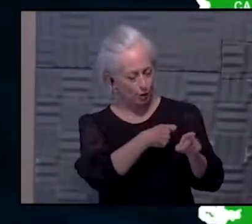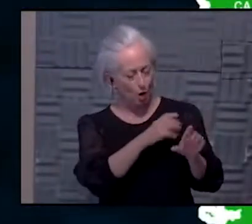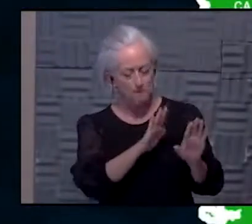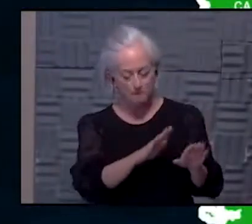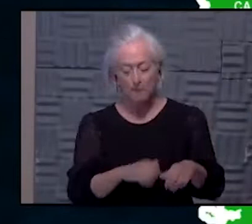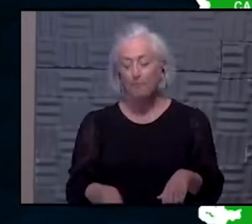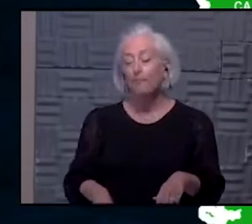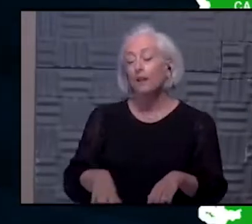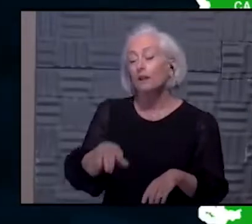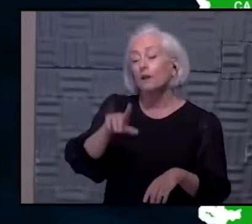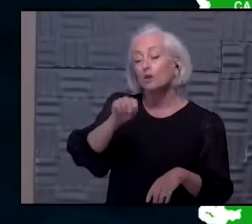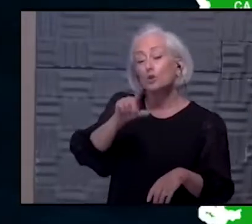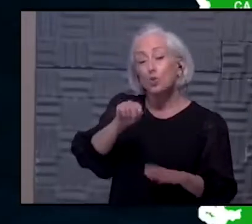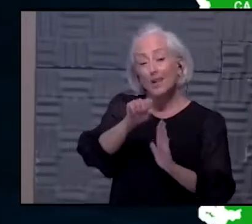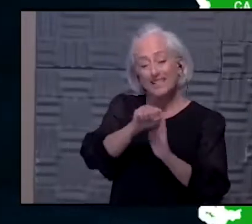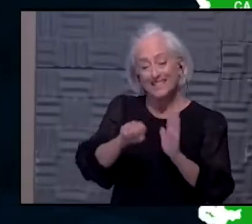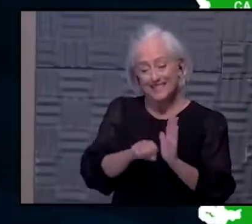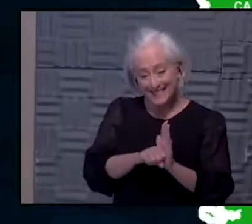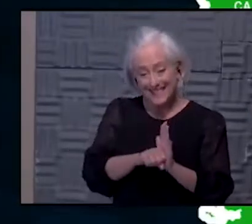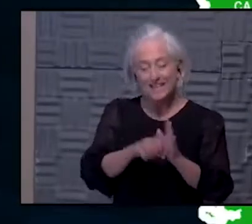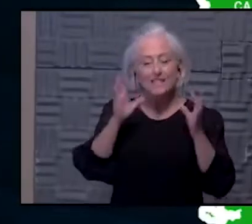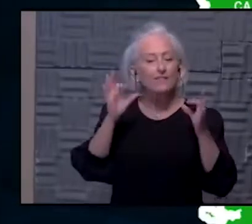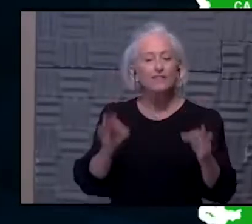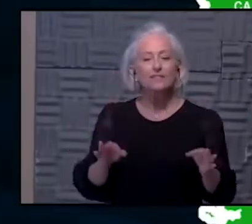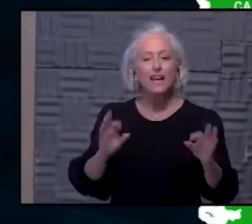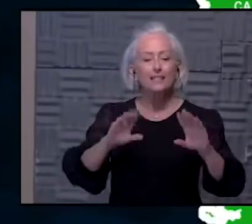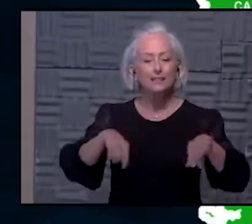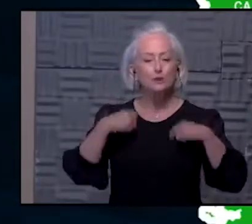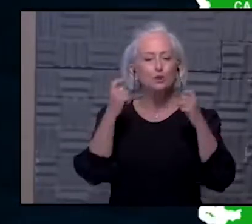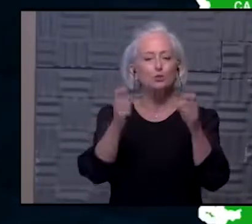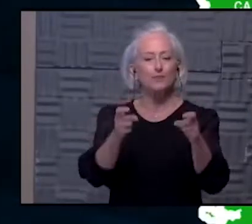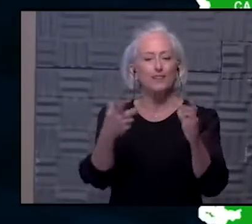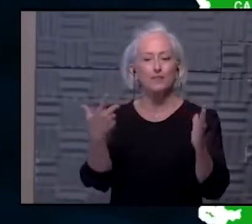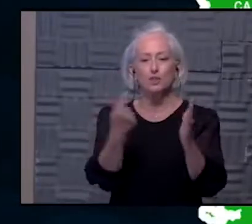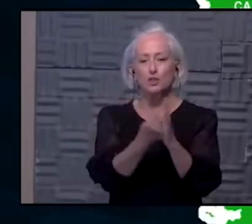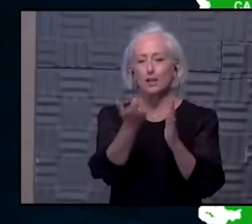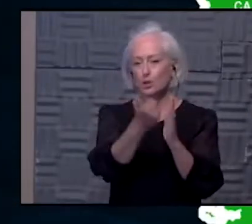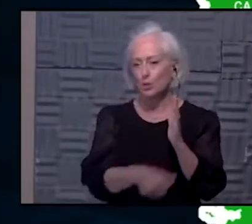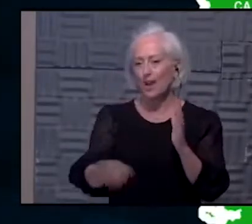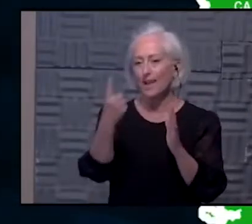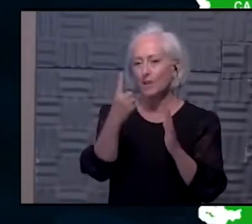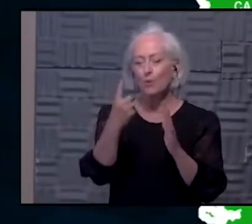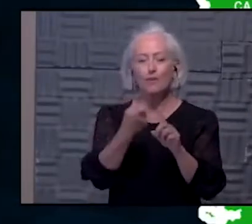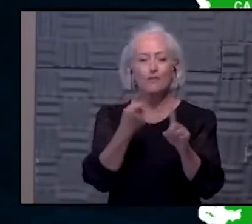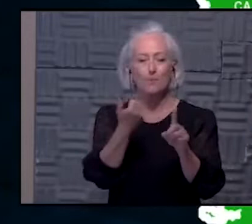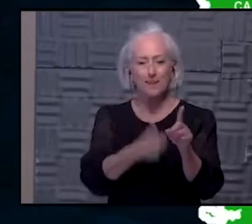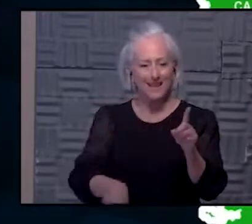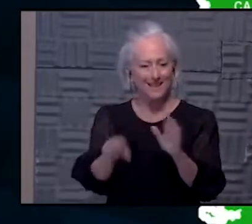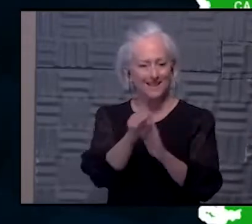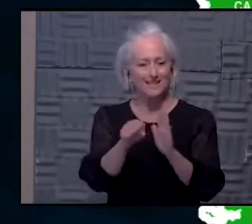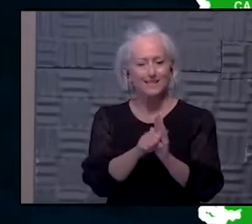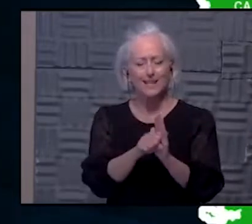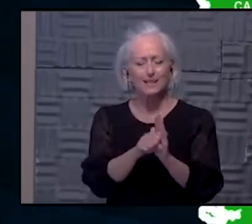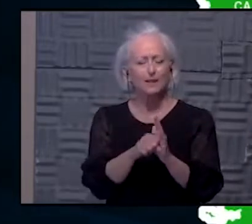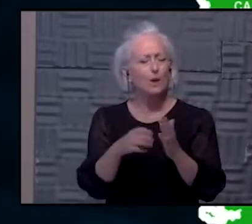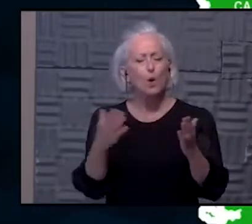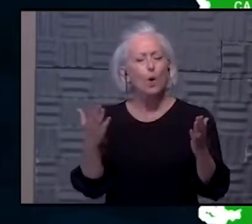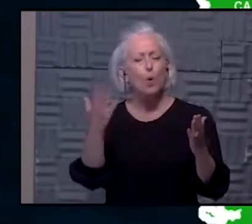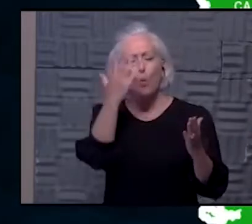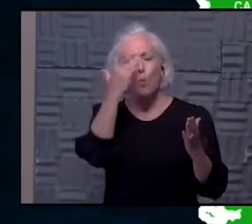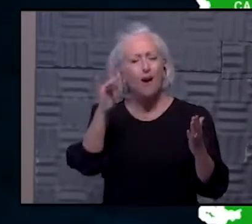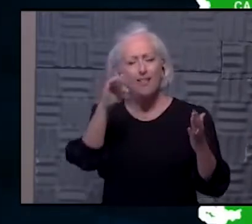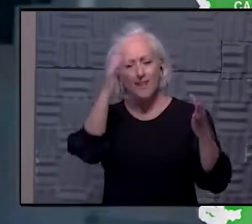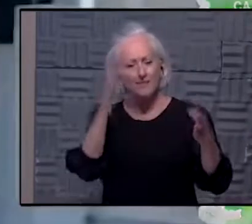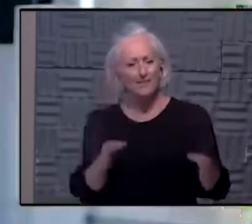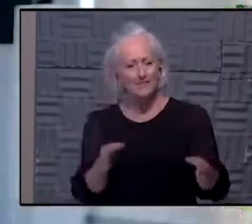other states that have been opted to give the shot to anyone, anywhere who wants one. Dr. Norman, what led to that decision? Besides just doing the right